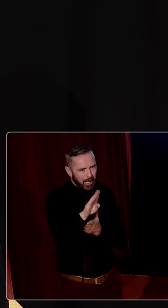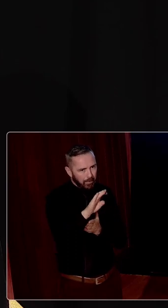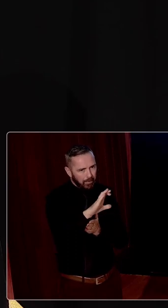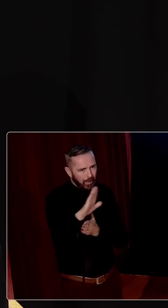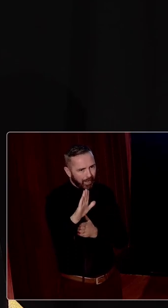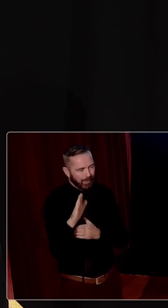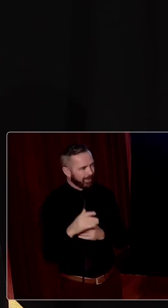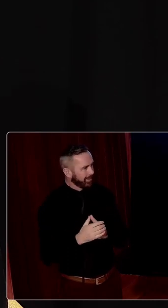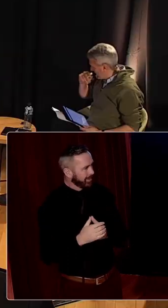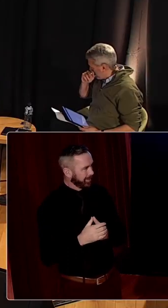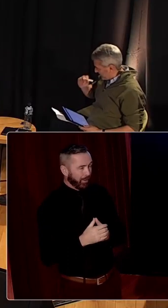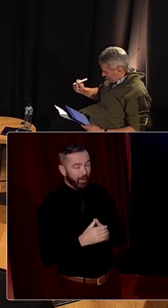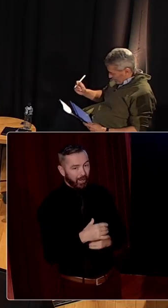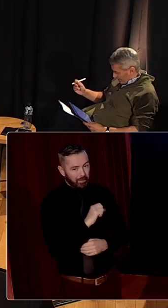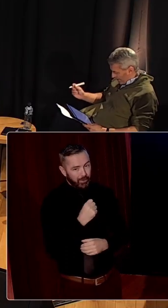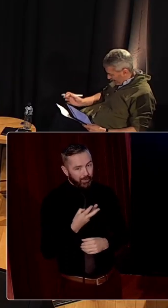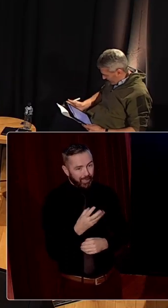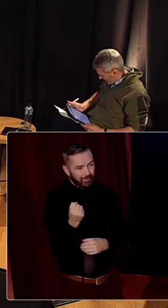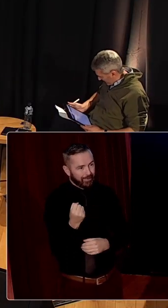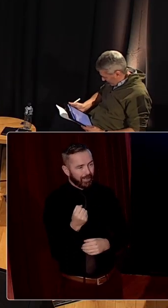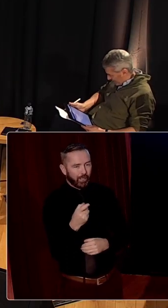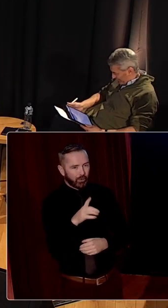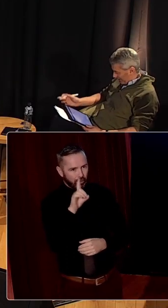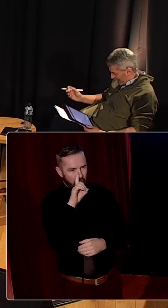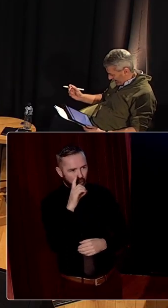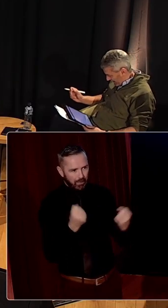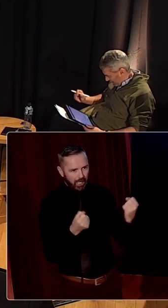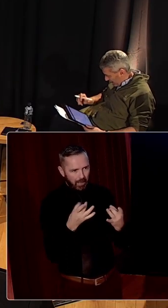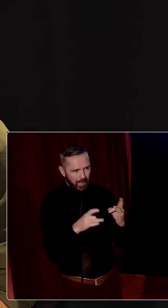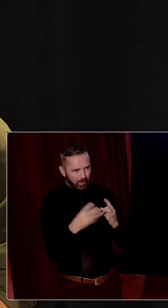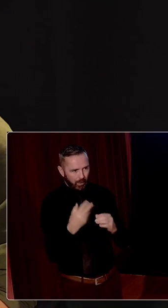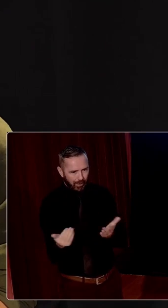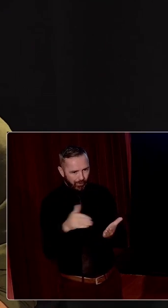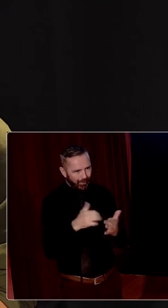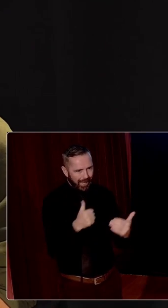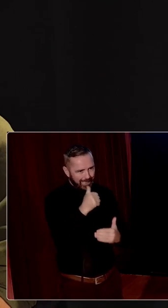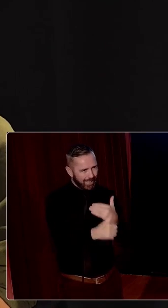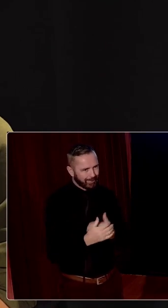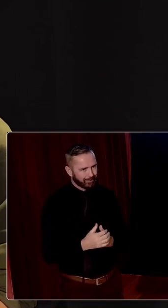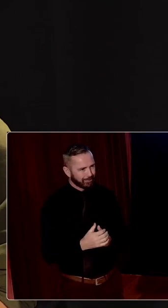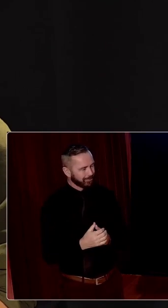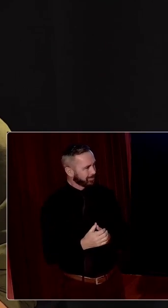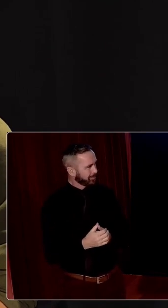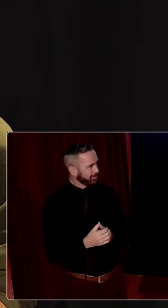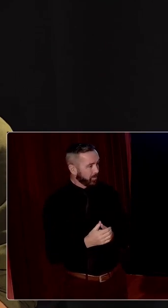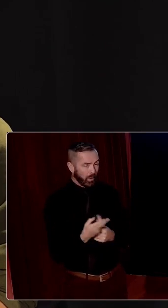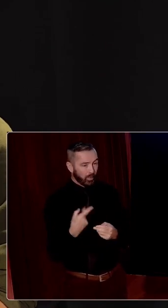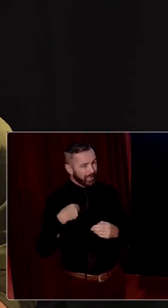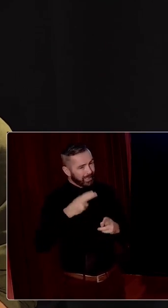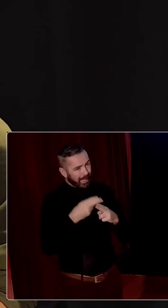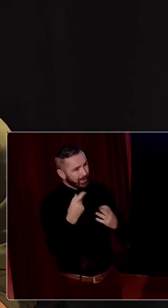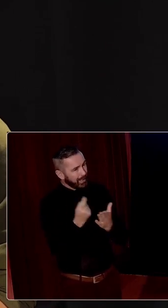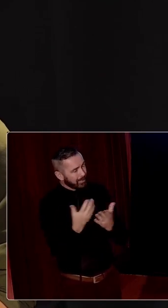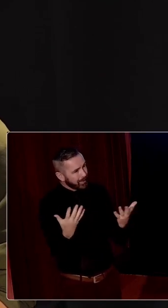Those German car makers are going to make their presence felt any day now. Now we're actually almost running out